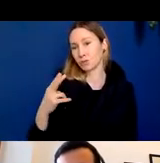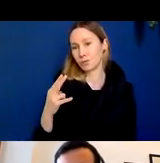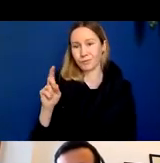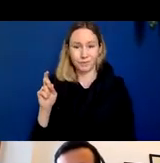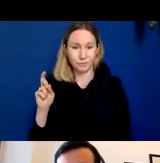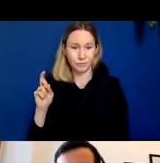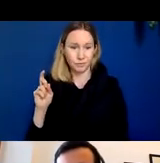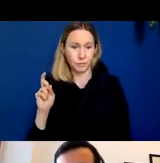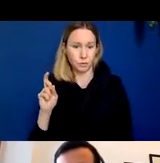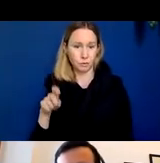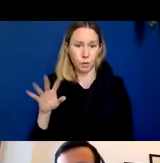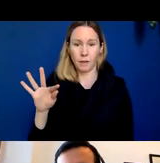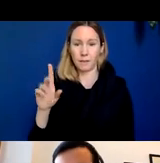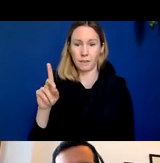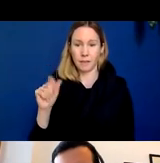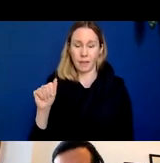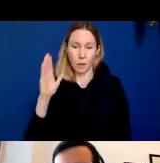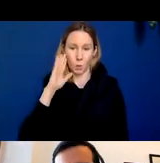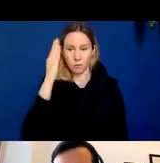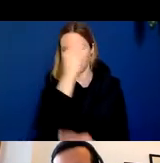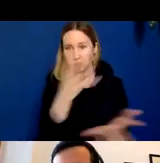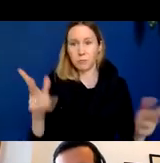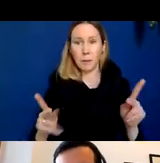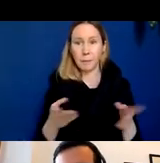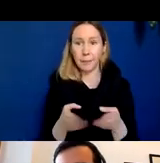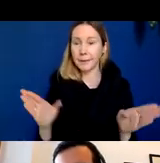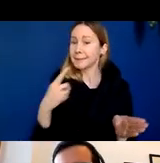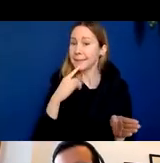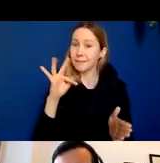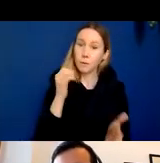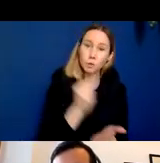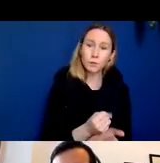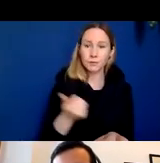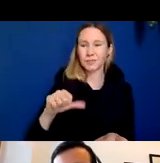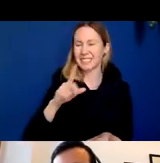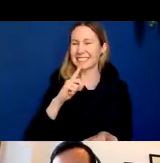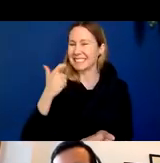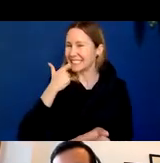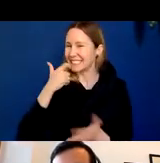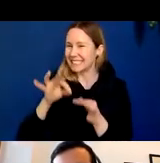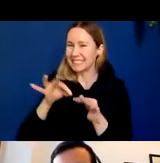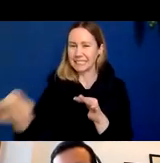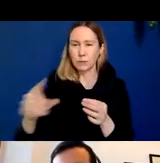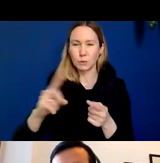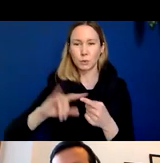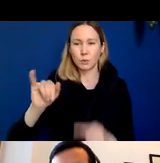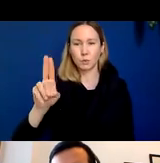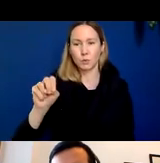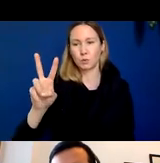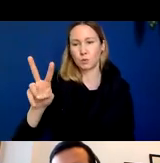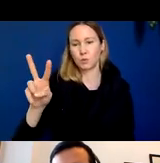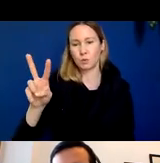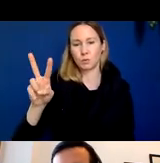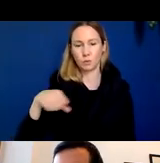that the FDA would get back to the American public and say whether or not the drug is approved and they actually just recently pushed that date to June 2021